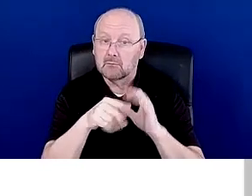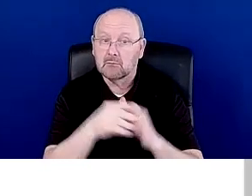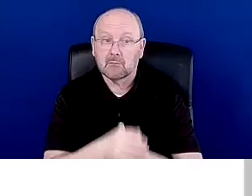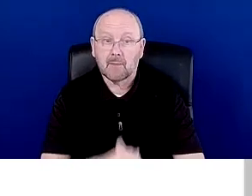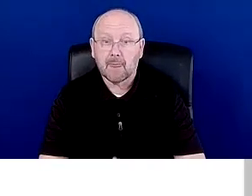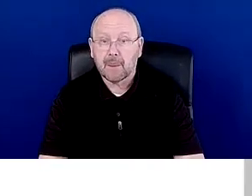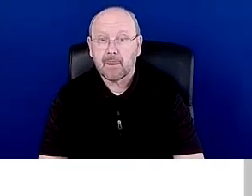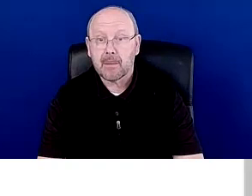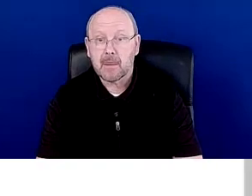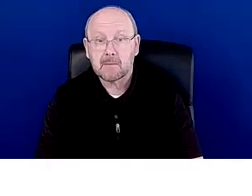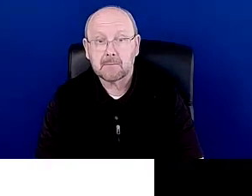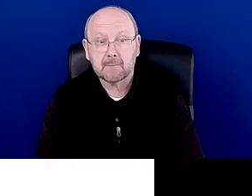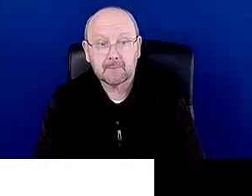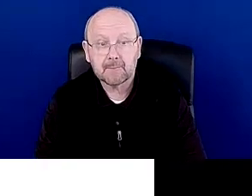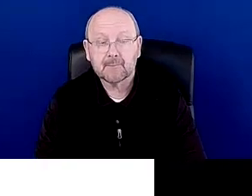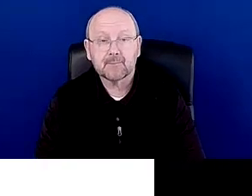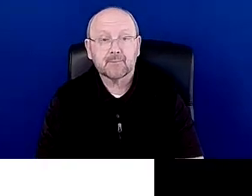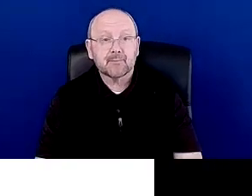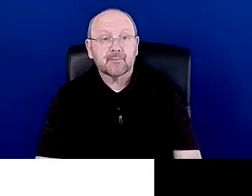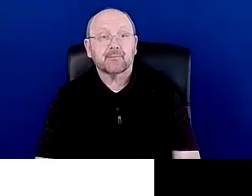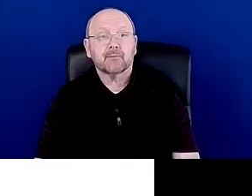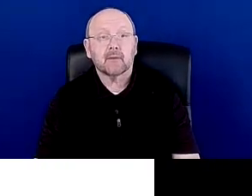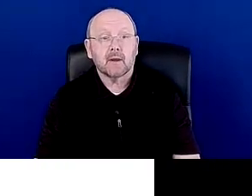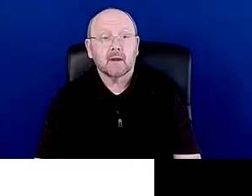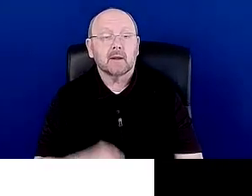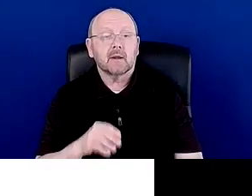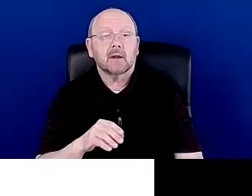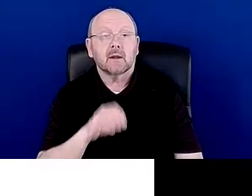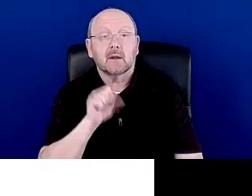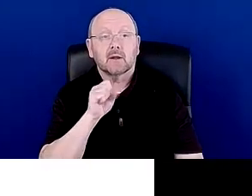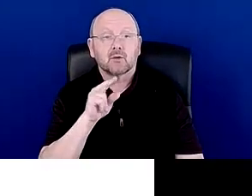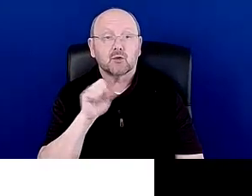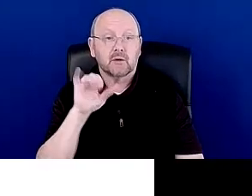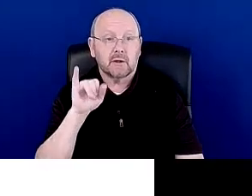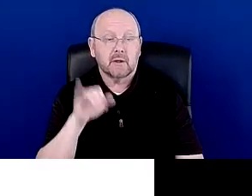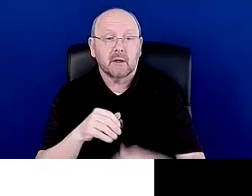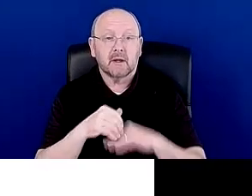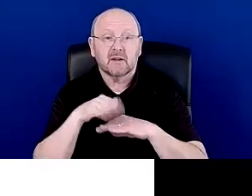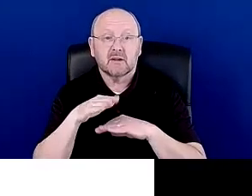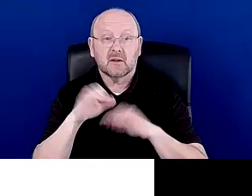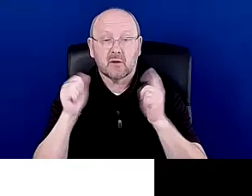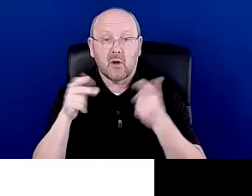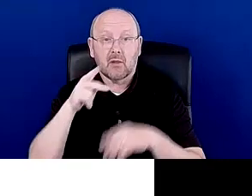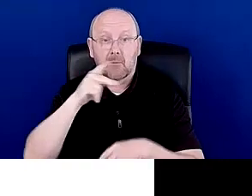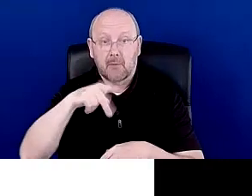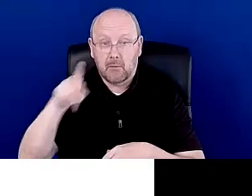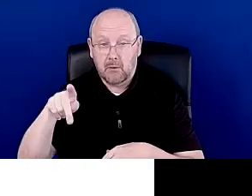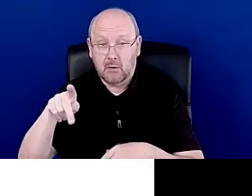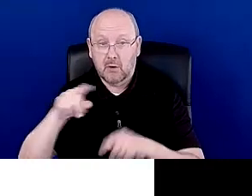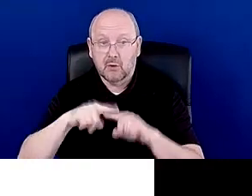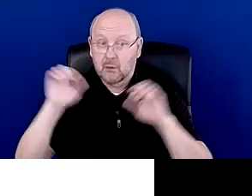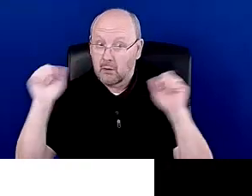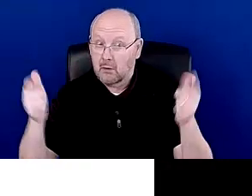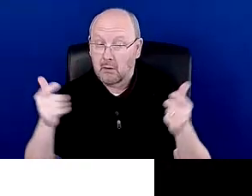Yeah. So a couple of ways to get it. Susie is sends all of the PowerPoints to everyone